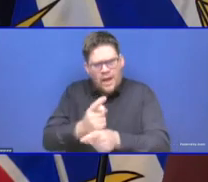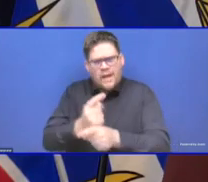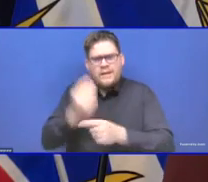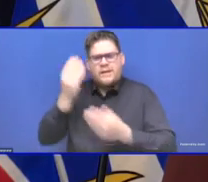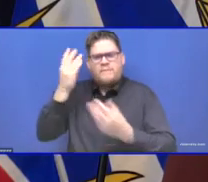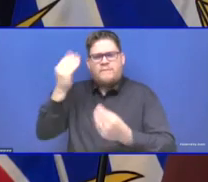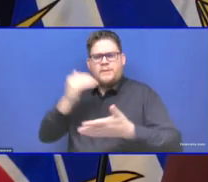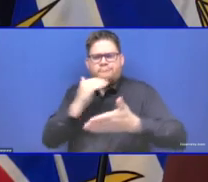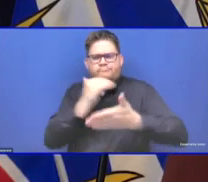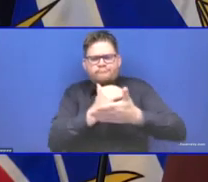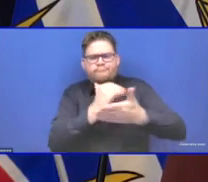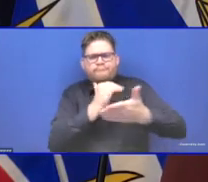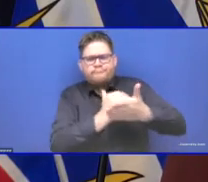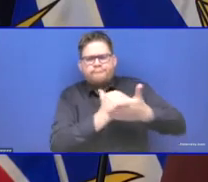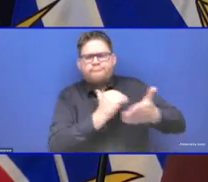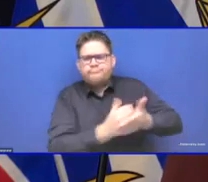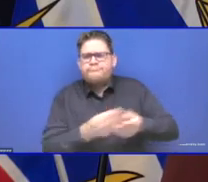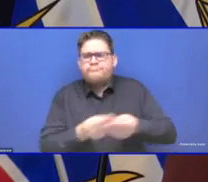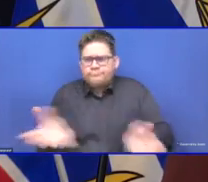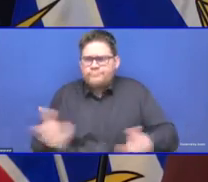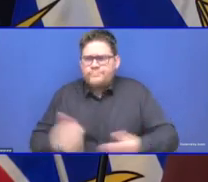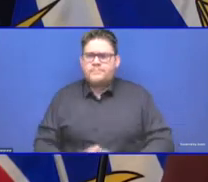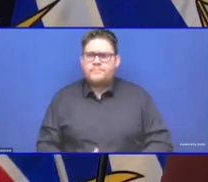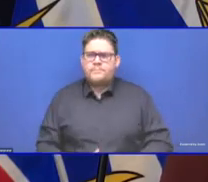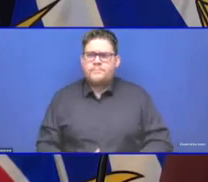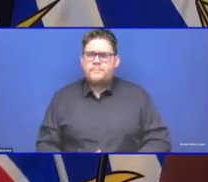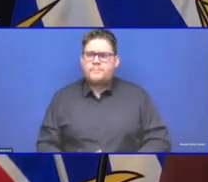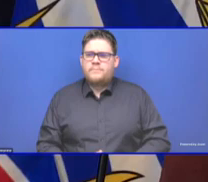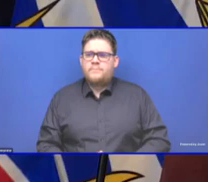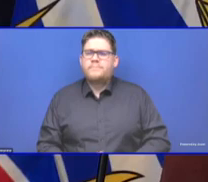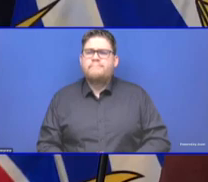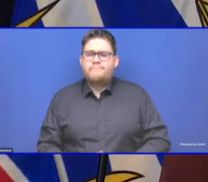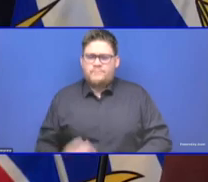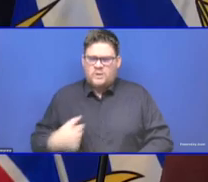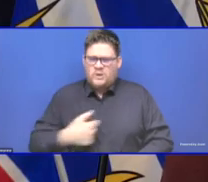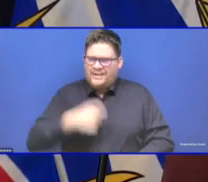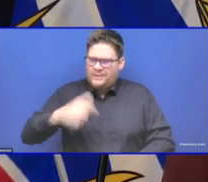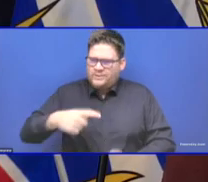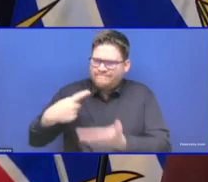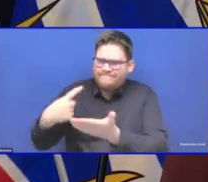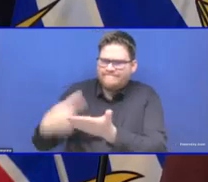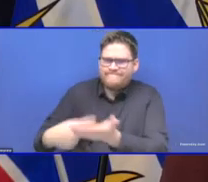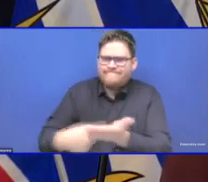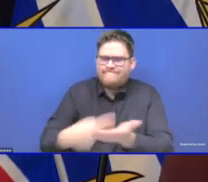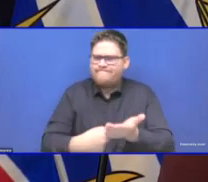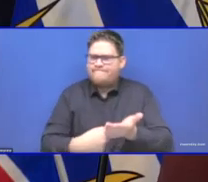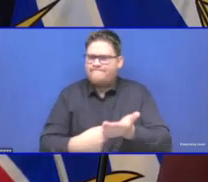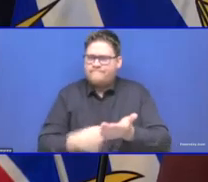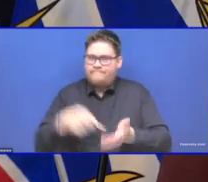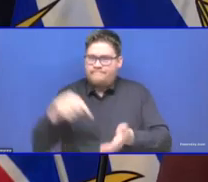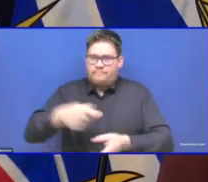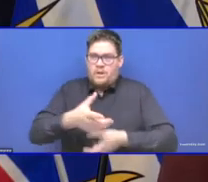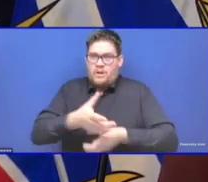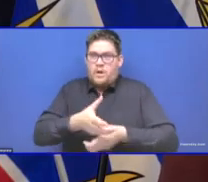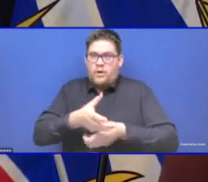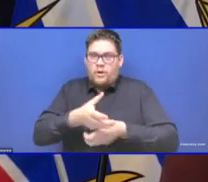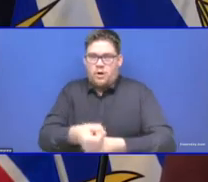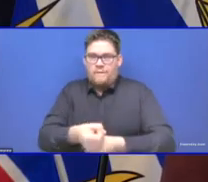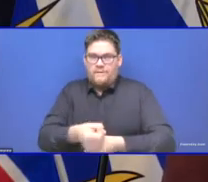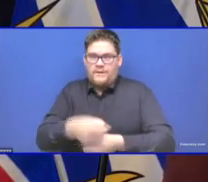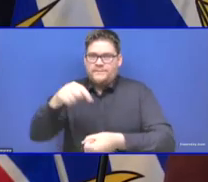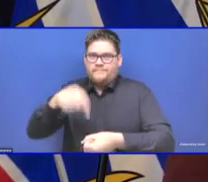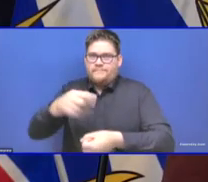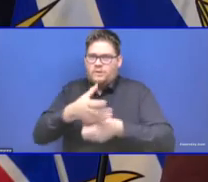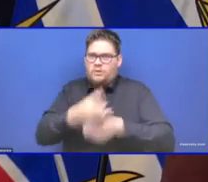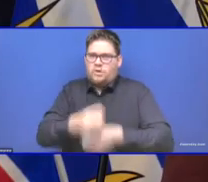the confidence that people have across the board. The other one is convenience. And I still hear this from people that they wanted to get their vaccine,